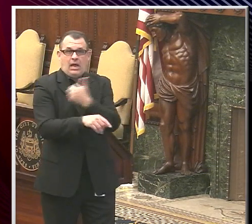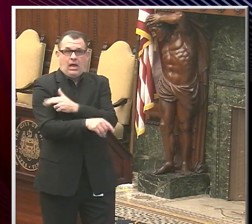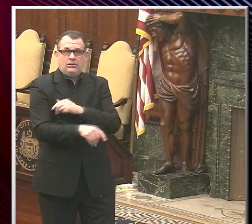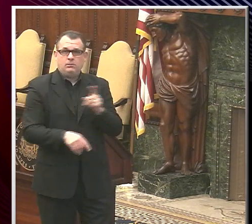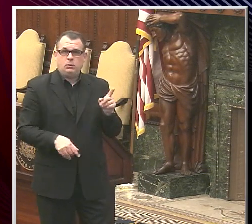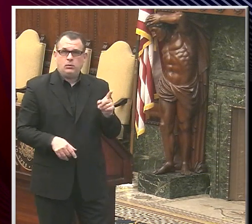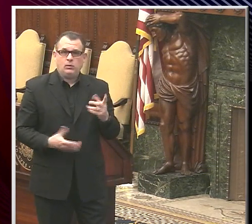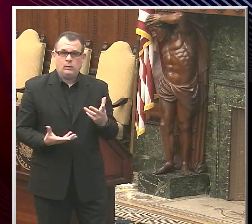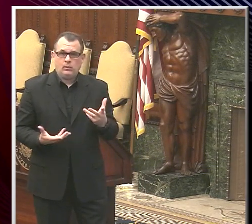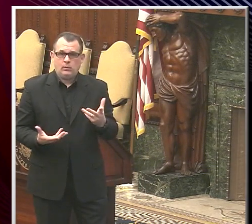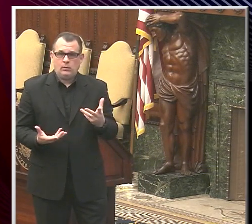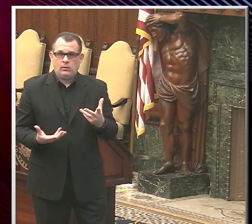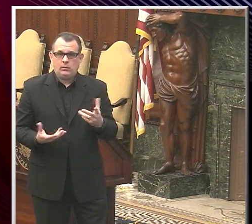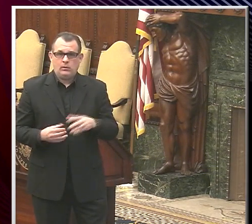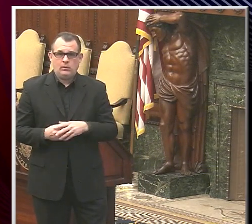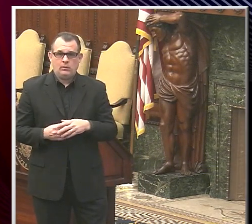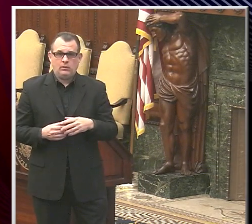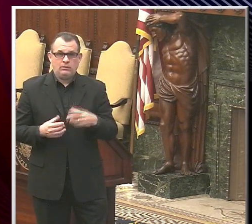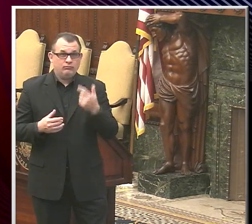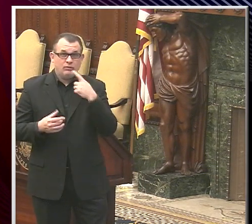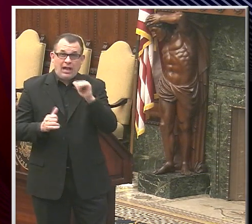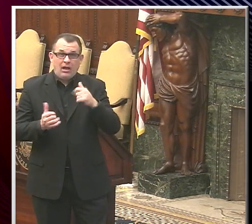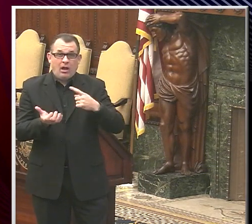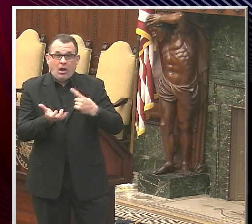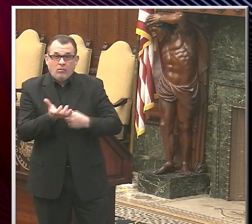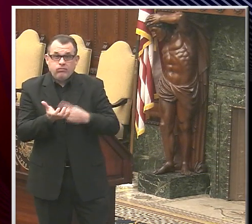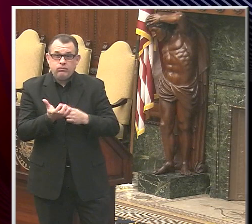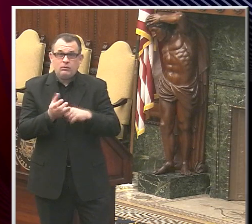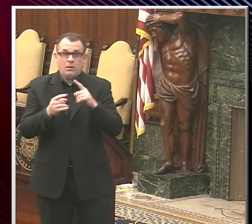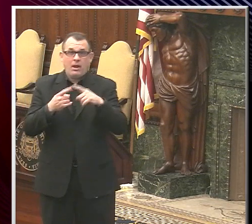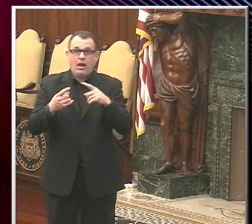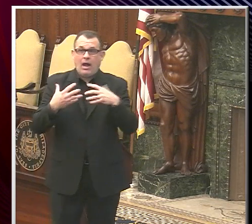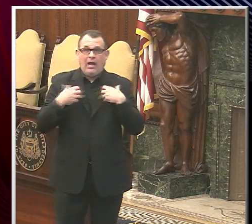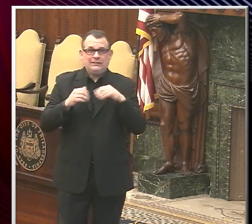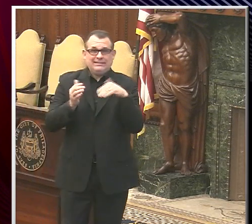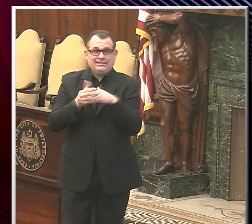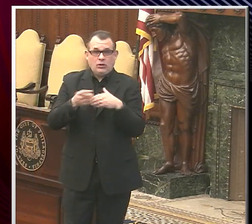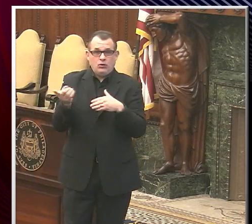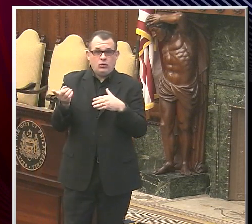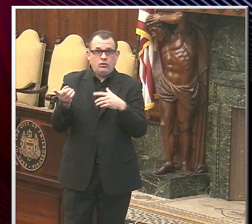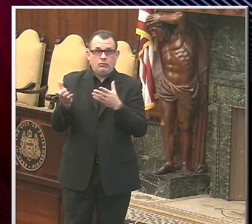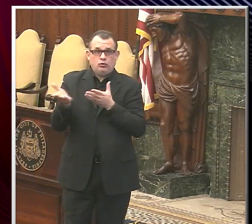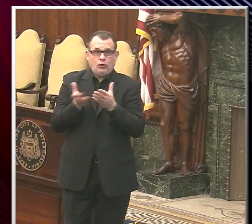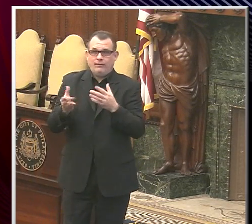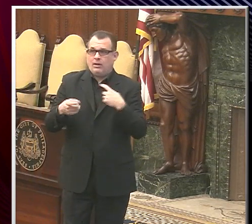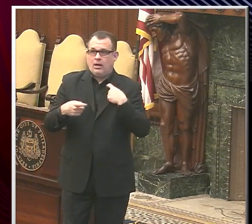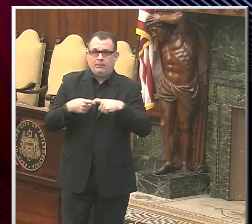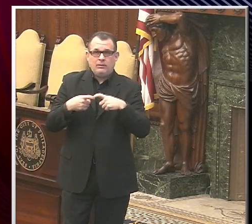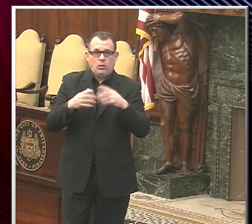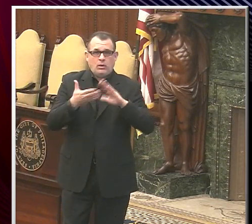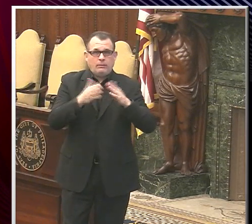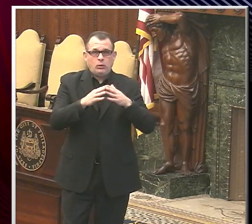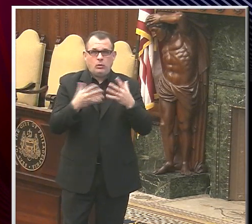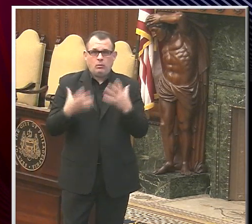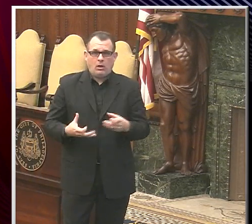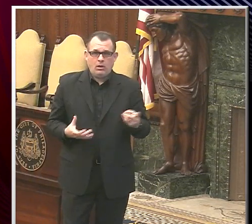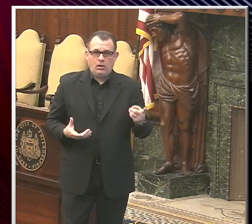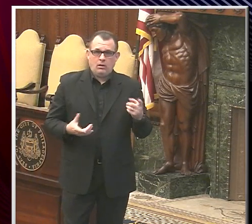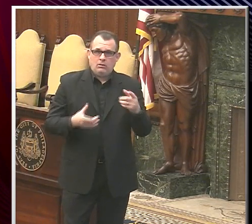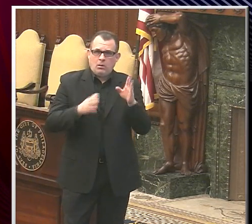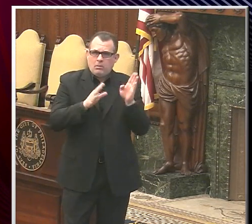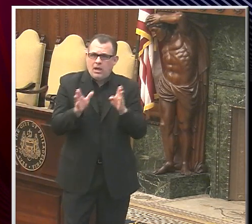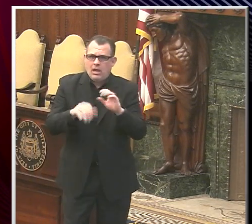there a dialogue ongoing now with the health centers that serve Hispanics? Where are those conversations going and the planning, and